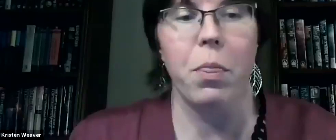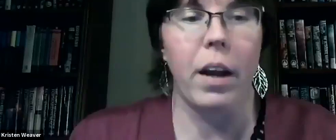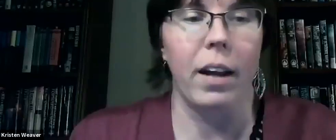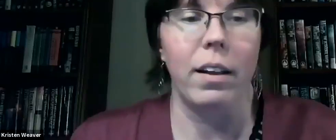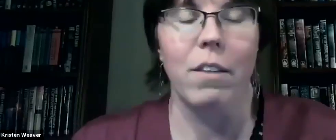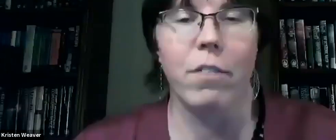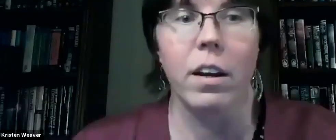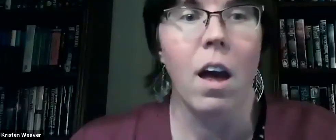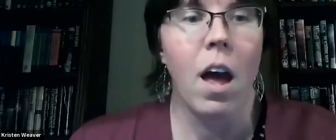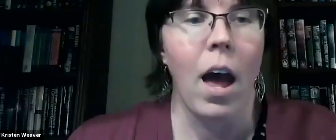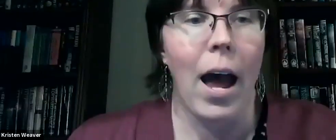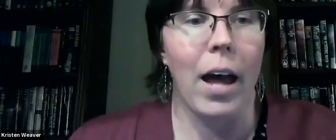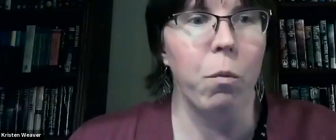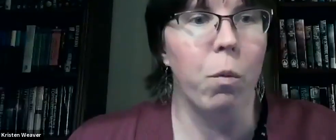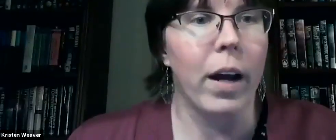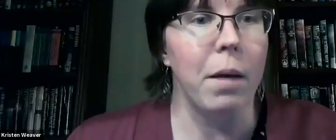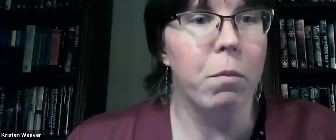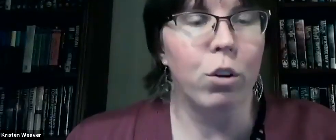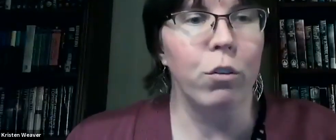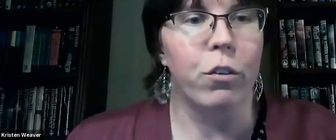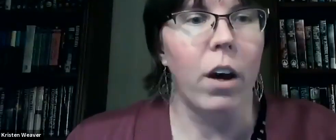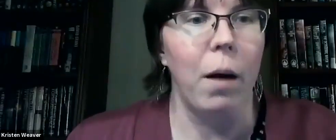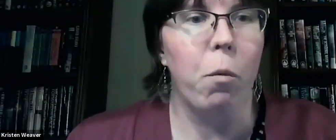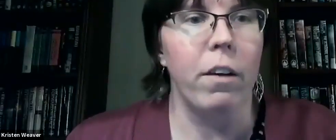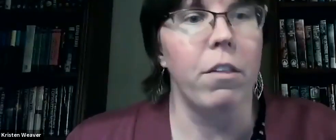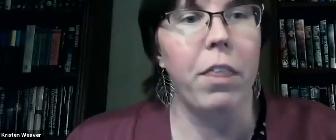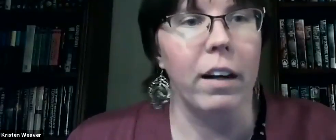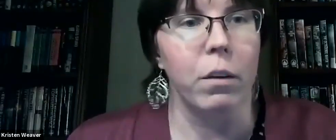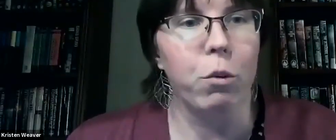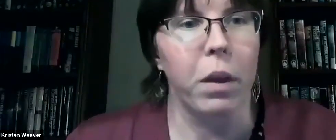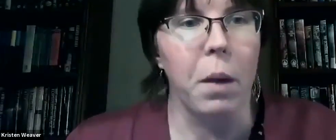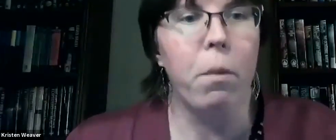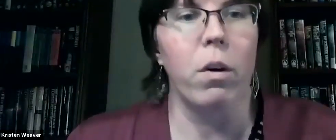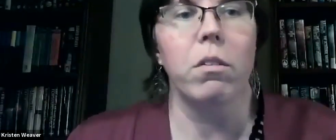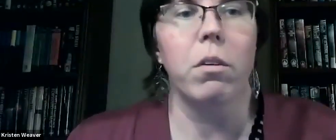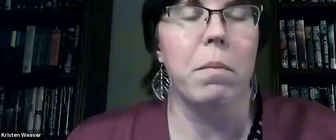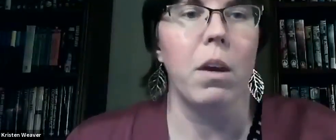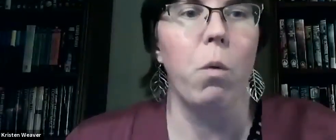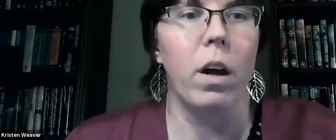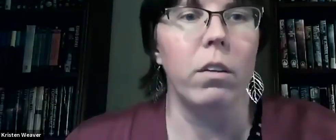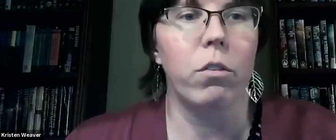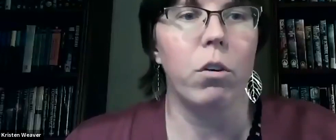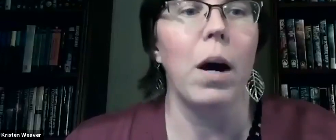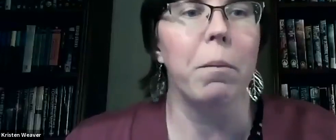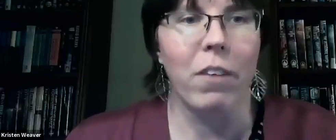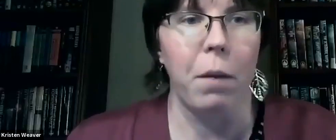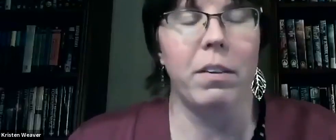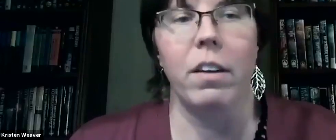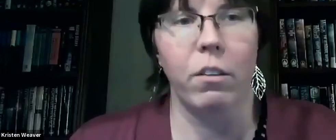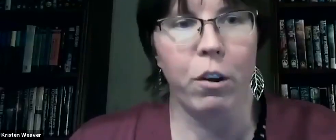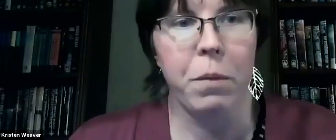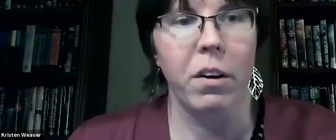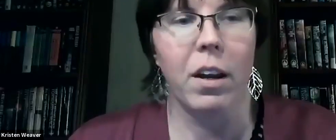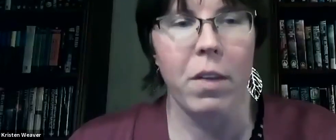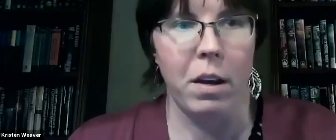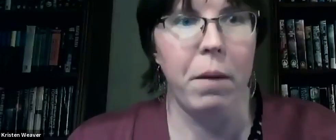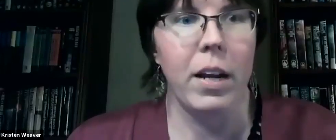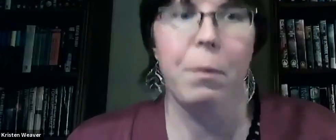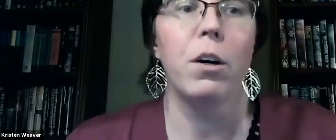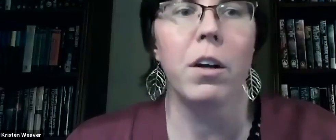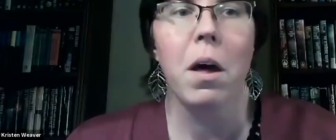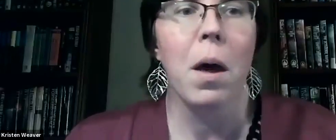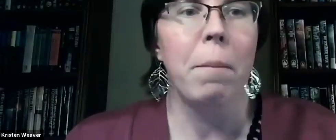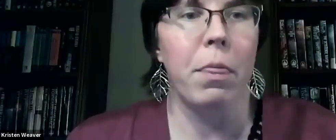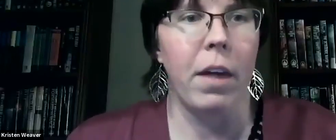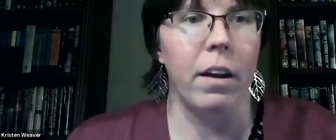neighborhood that I live in. And when I moved, one of the things that was really important to me was to help develop a sense of community within